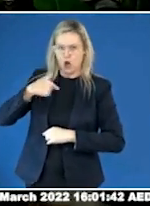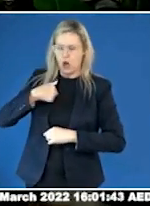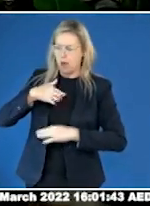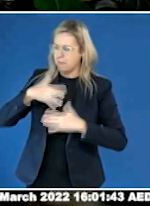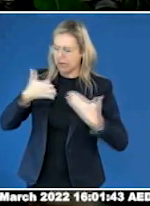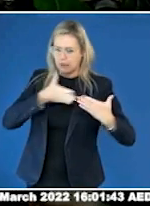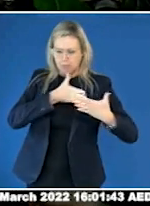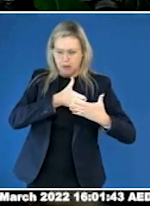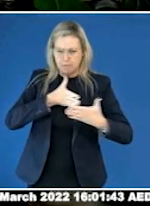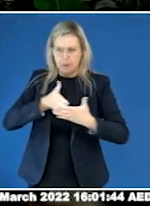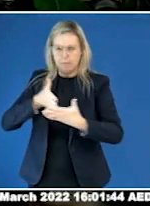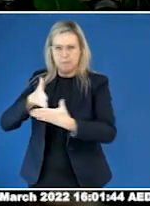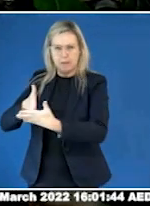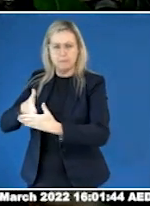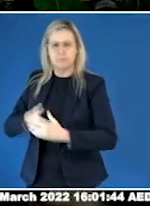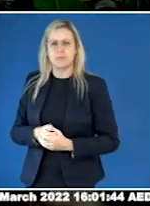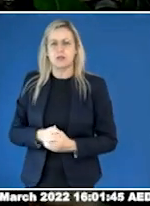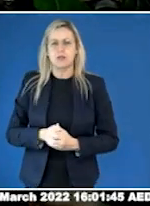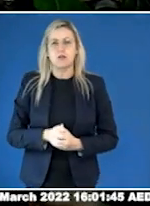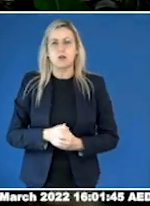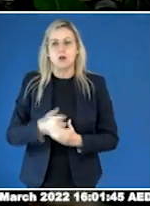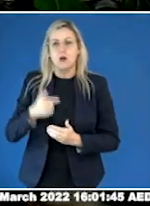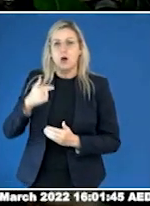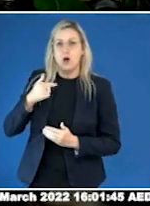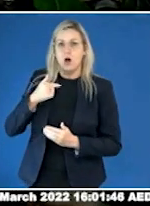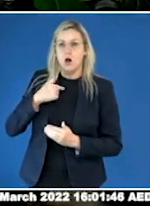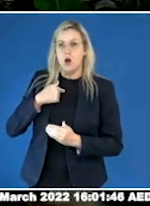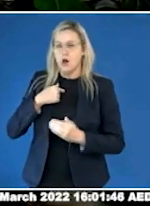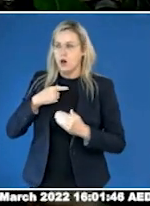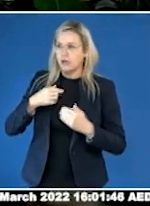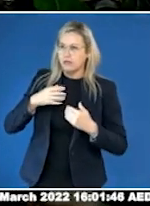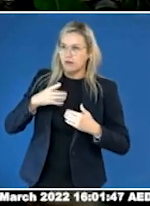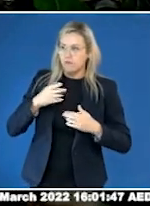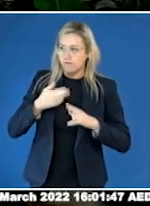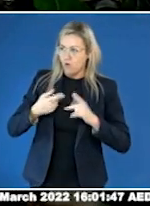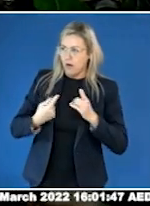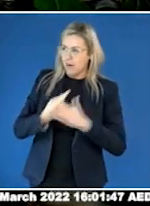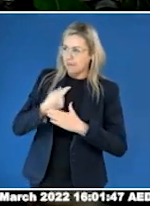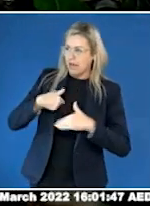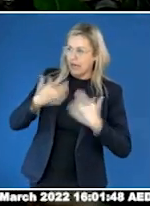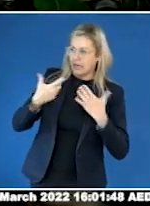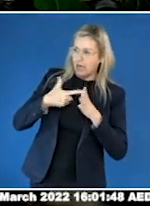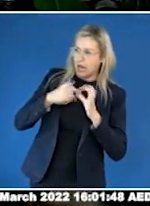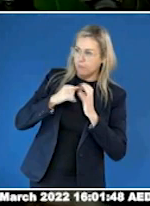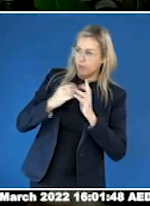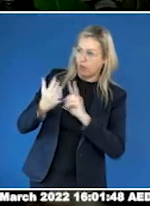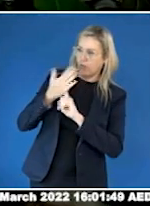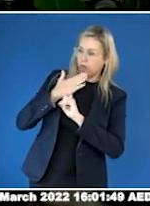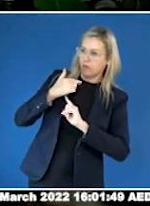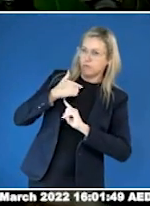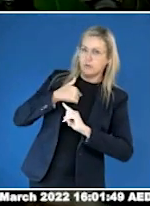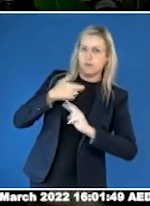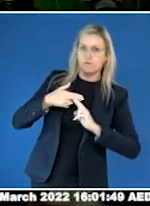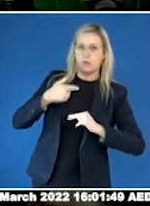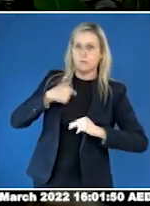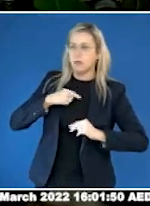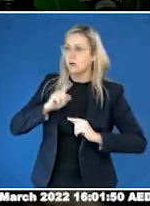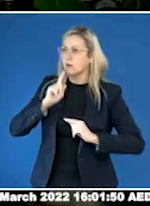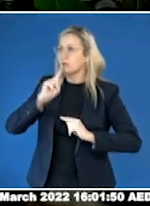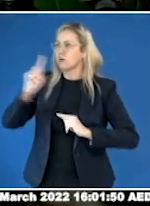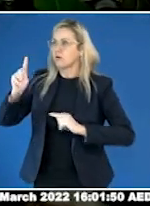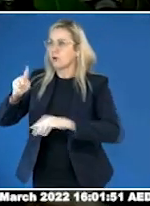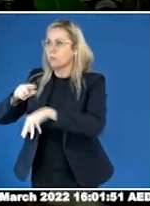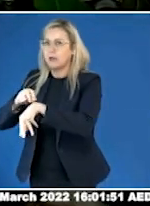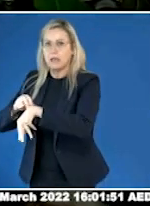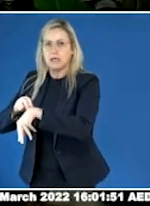Going through the process and getting involved in reporting was overwhelming for me. Even going to the police to report family violence is bad,